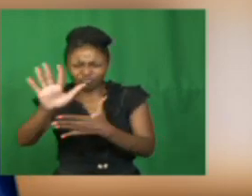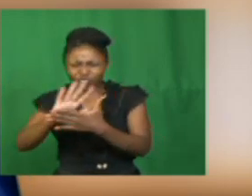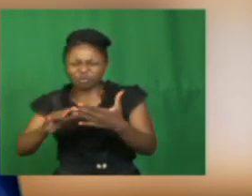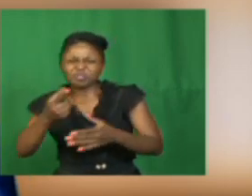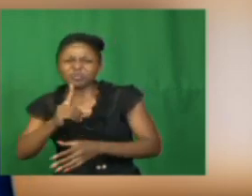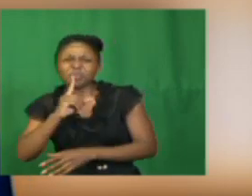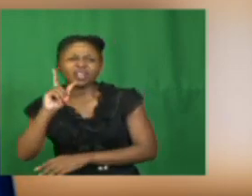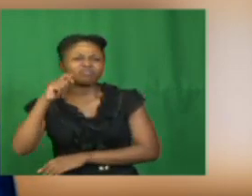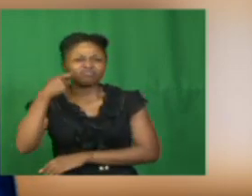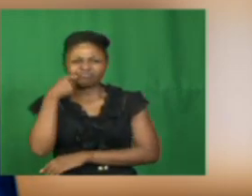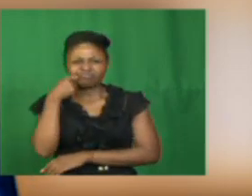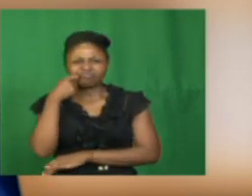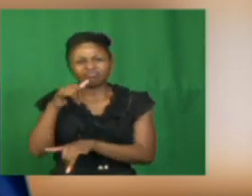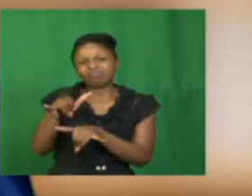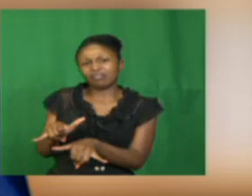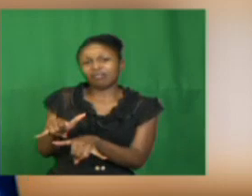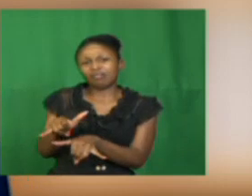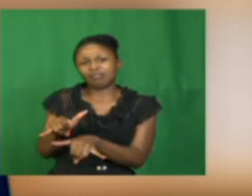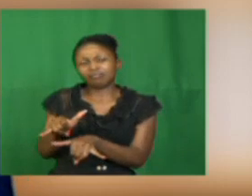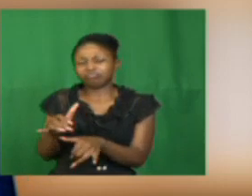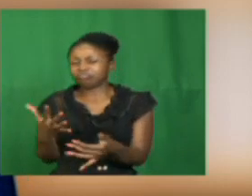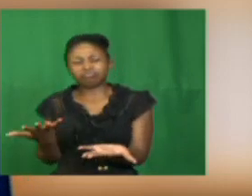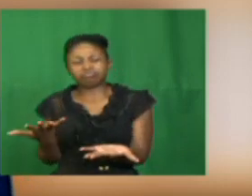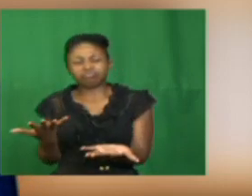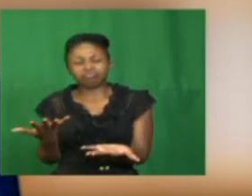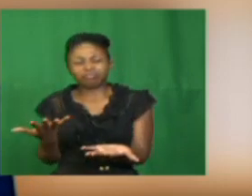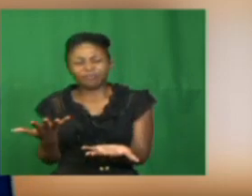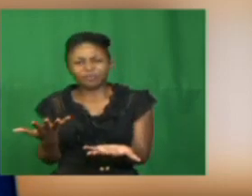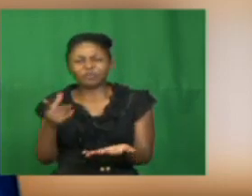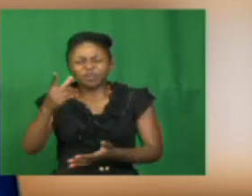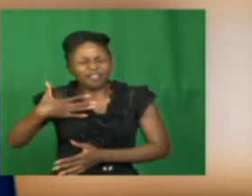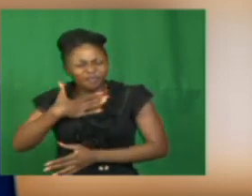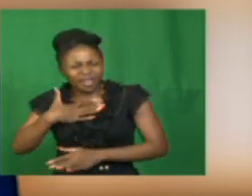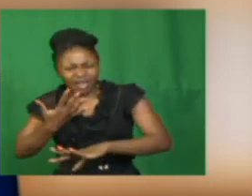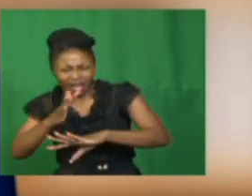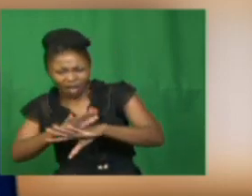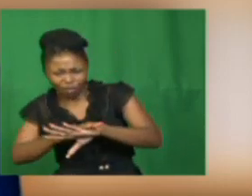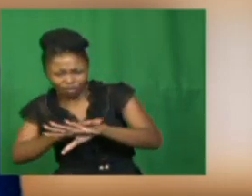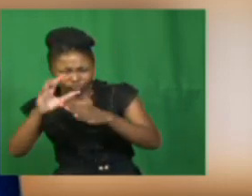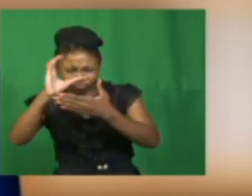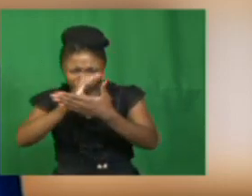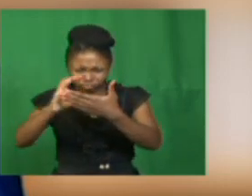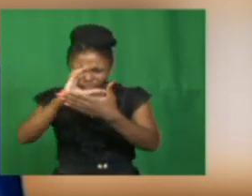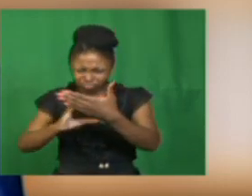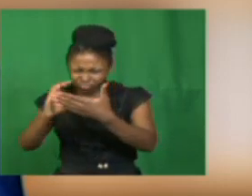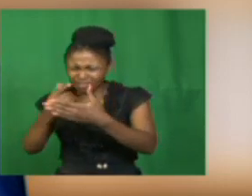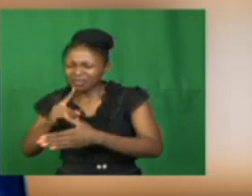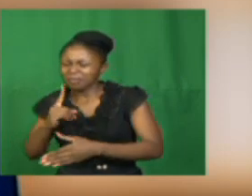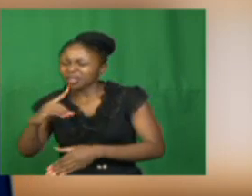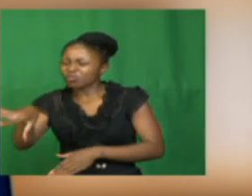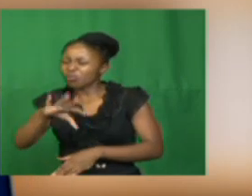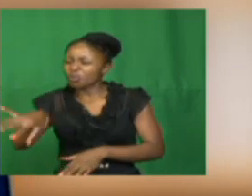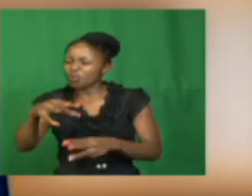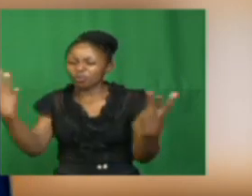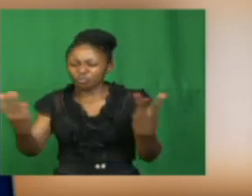What do you think? How would you feel, reading a story, where the characters are just doing nothing?